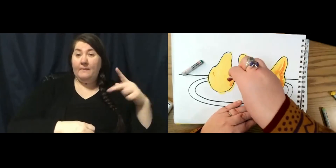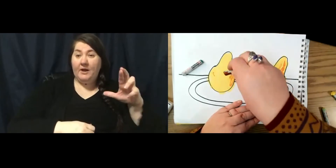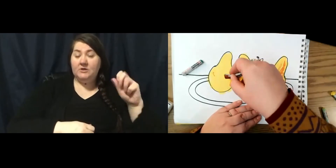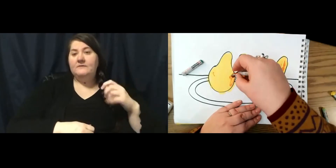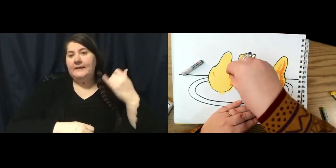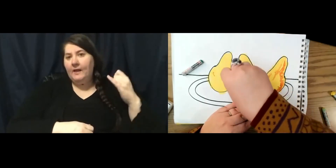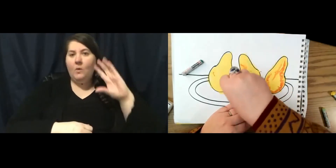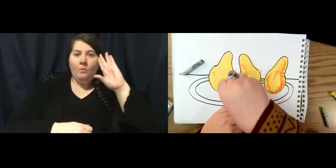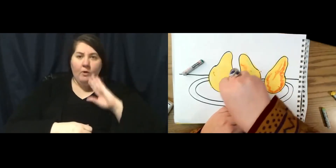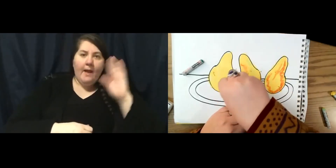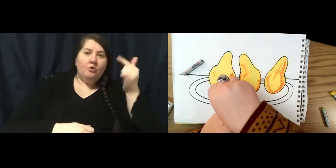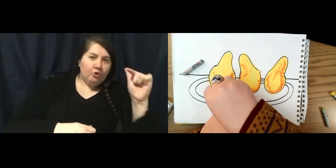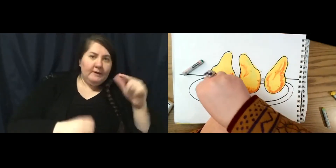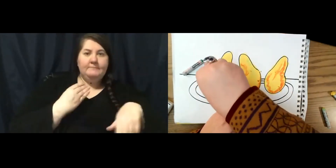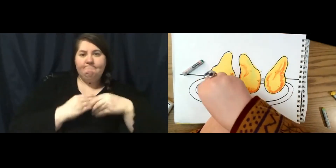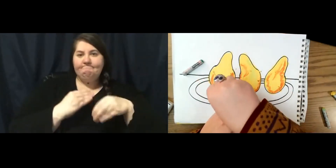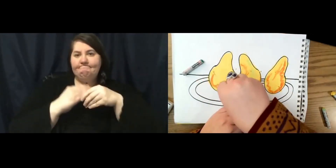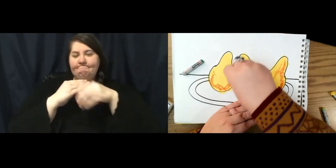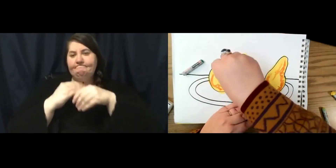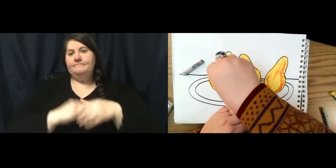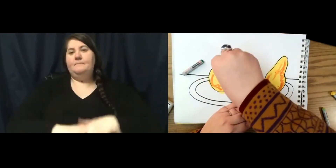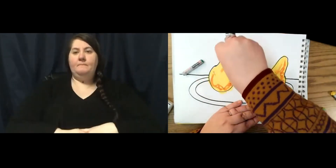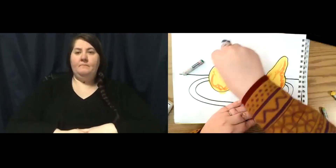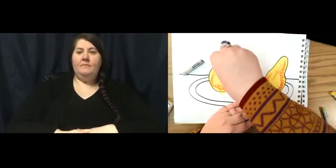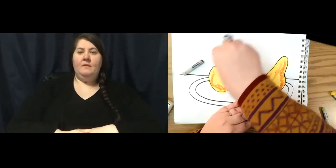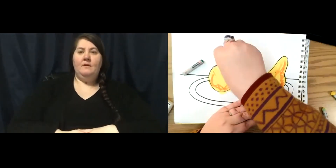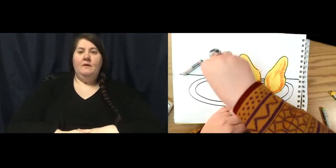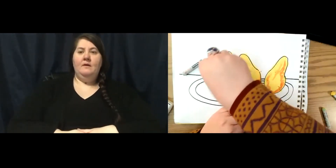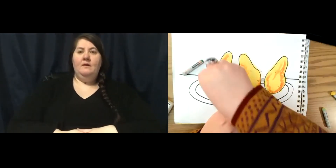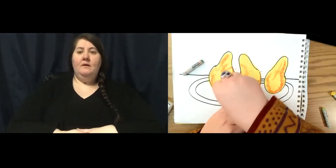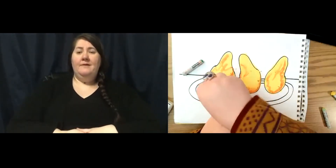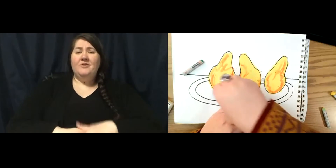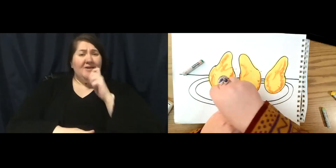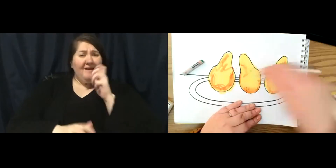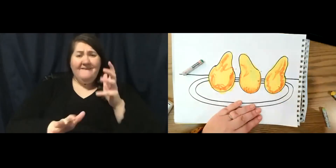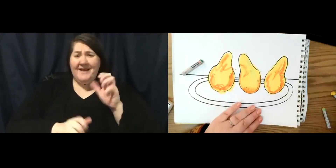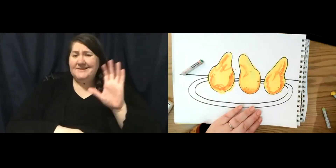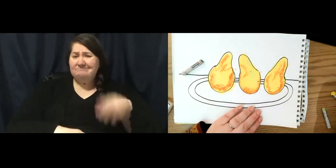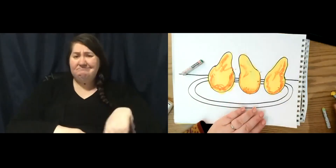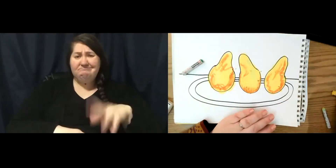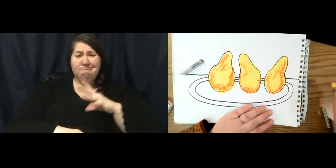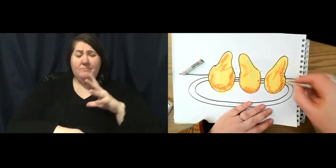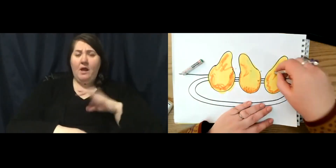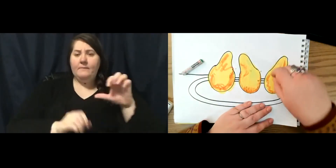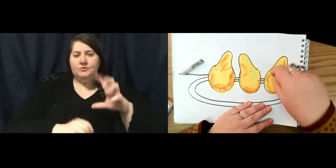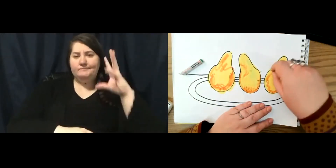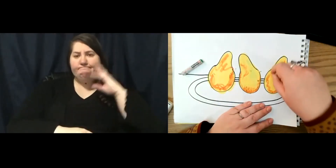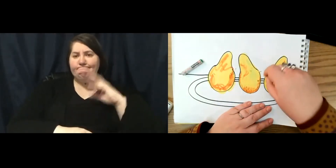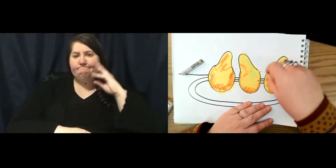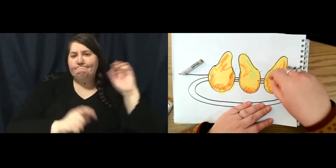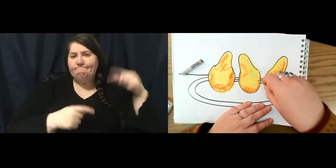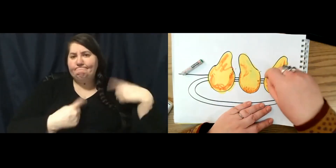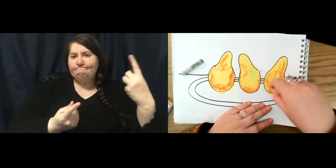now I'm adding the brown. If you are not as fast as me, don't worry. I've been doing this for a long time,